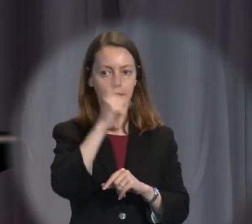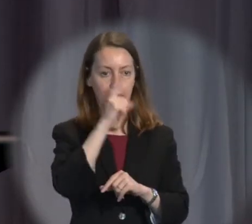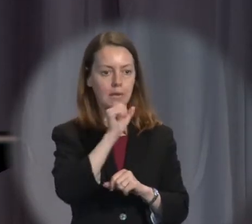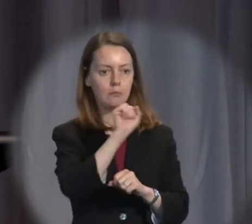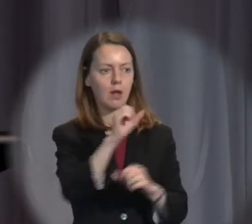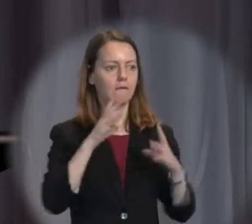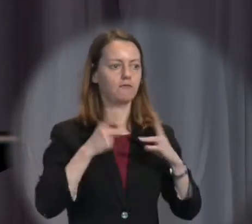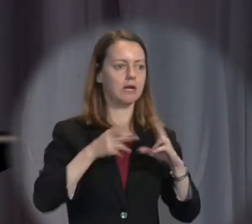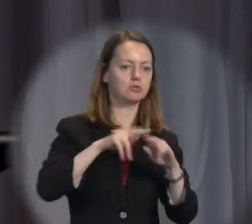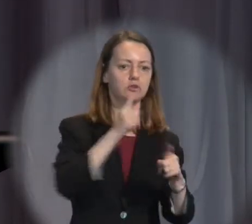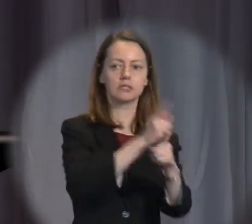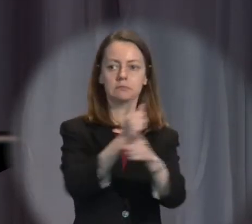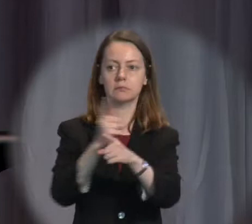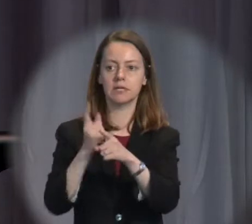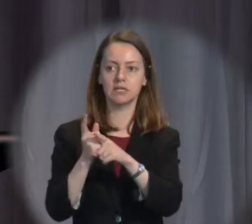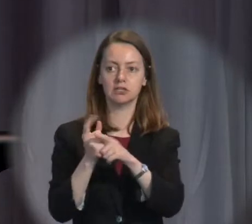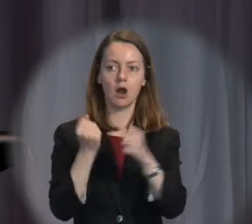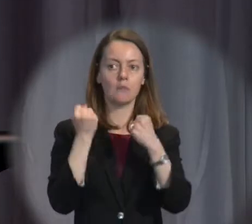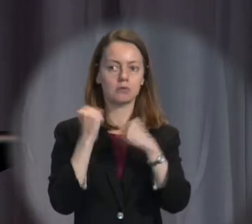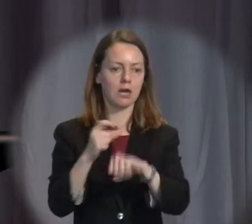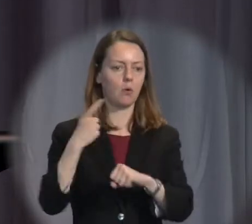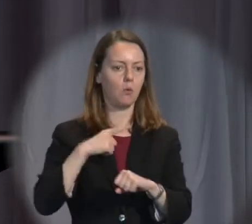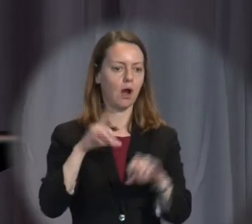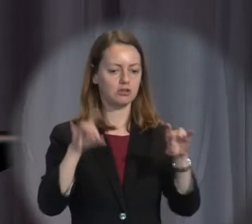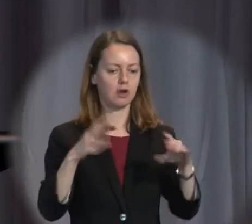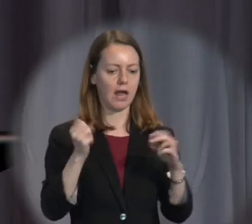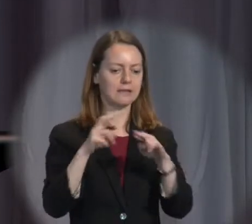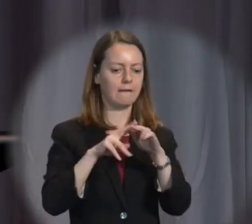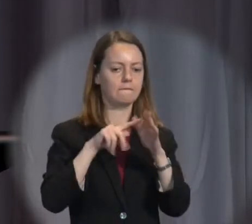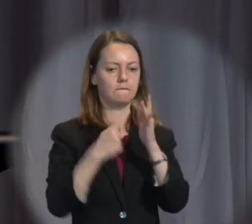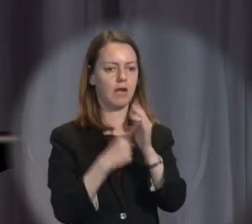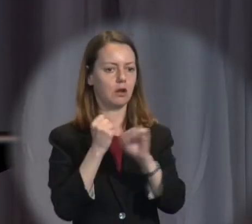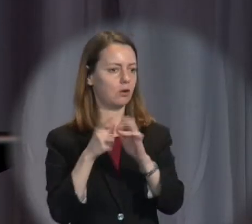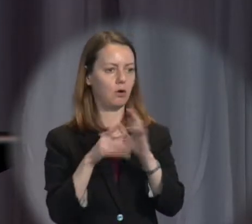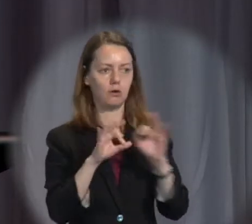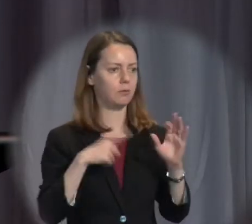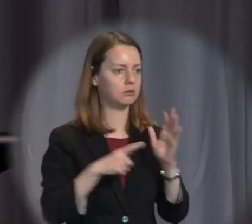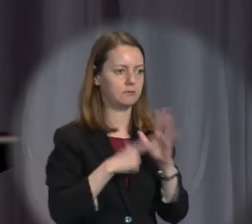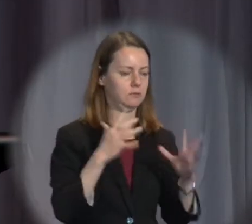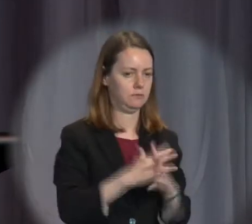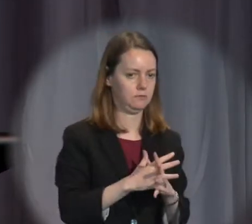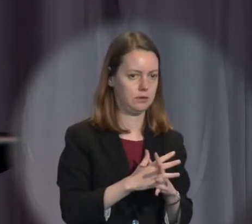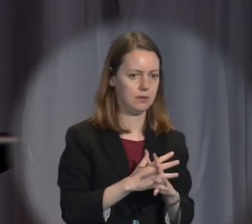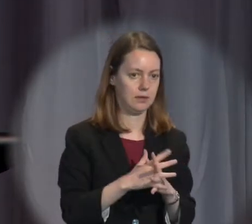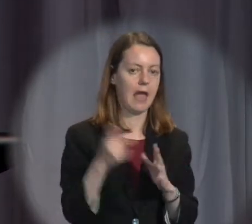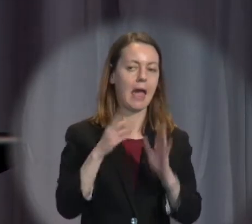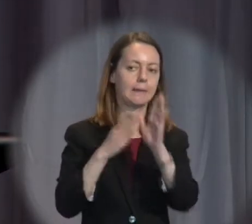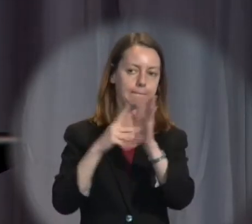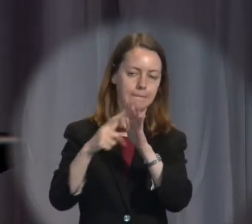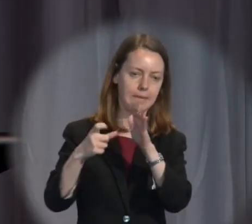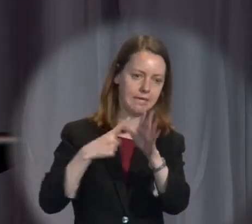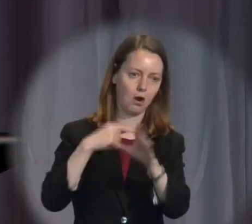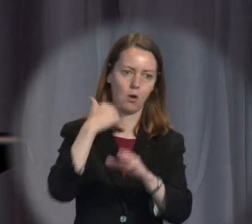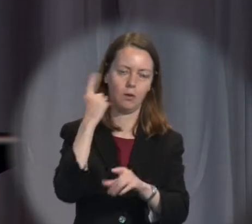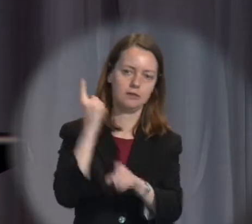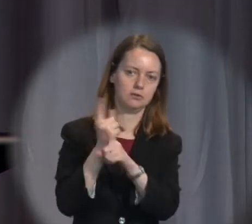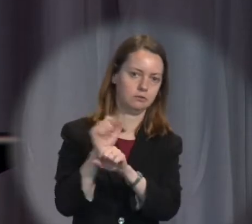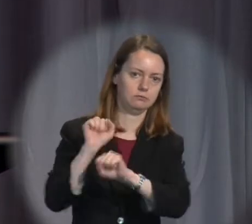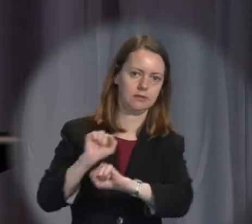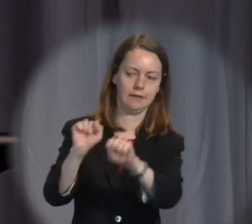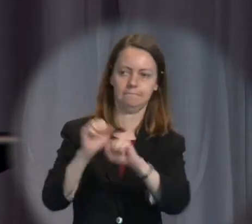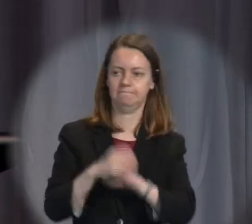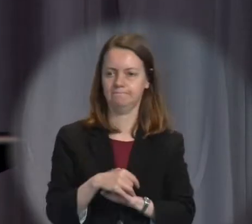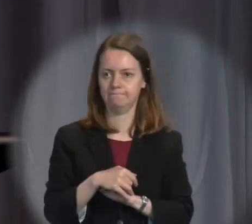protected. And we know, of course, that the media is very good at protecting it. We also have common law